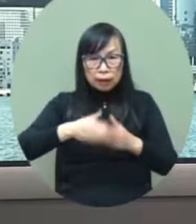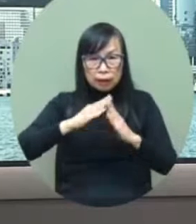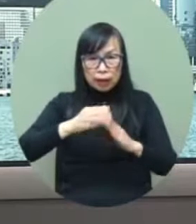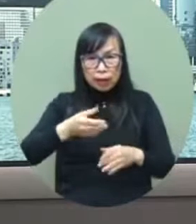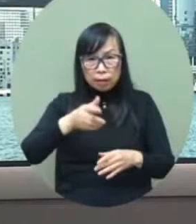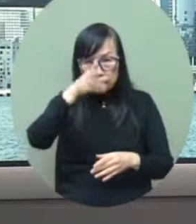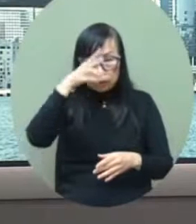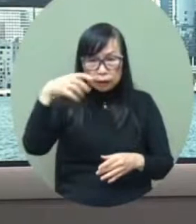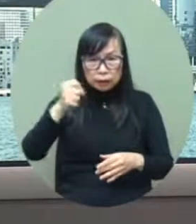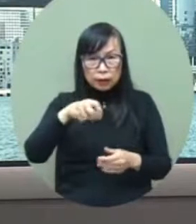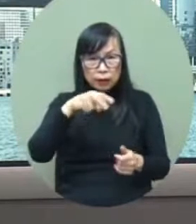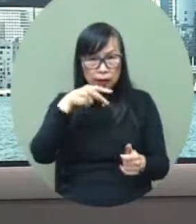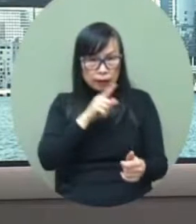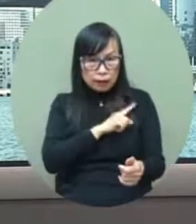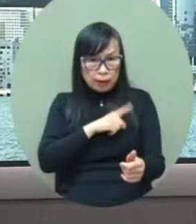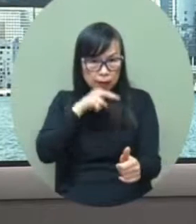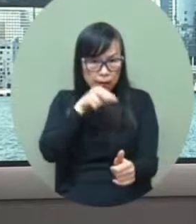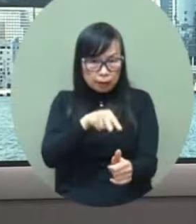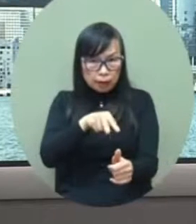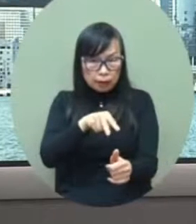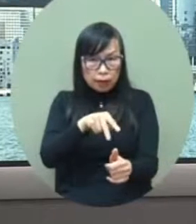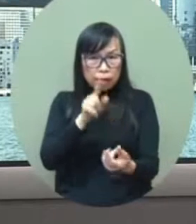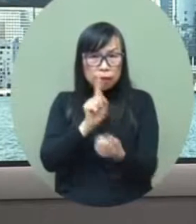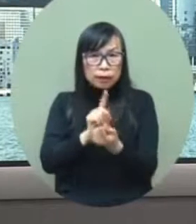new command structure the ce